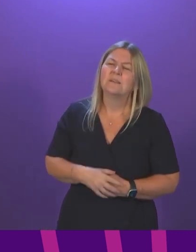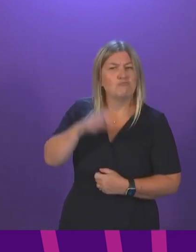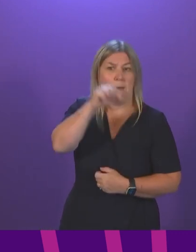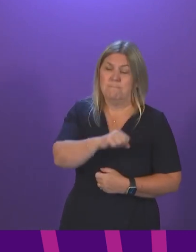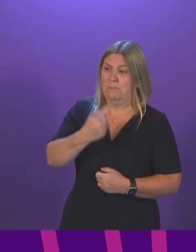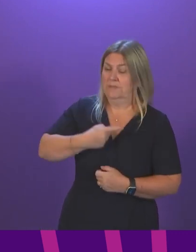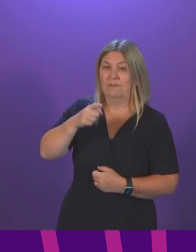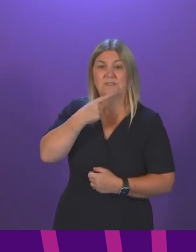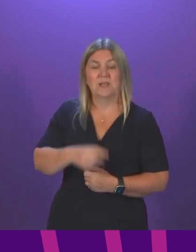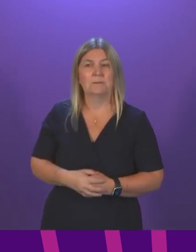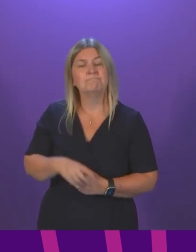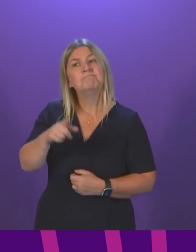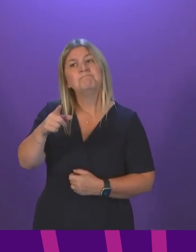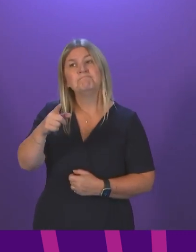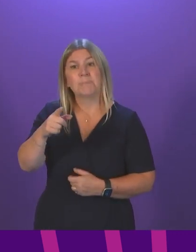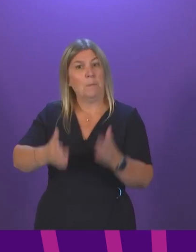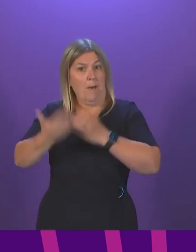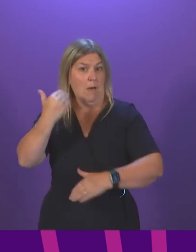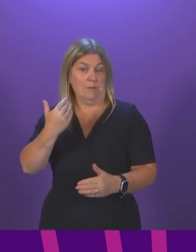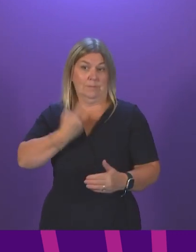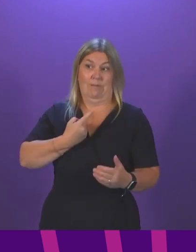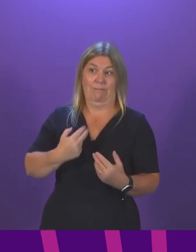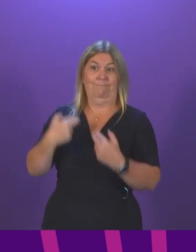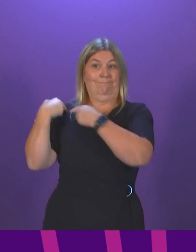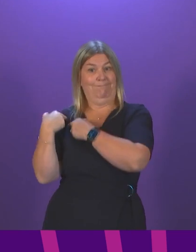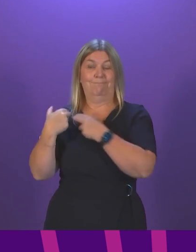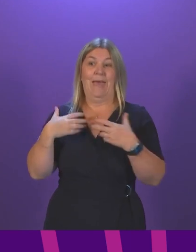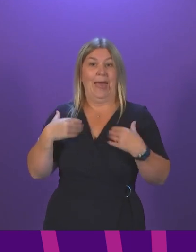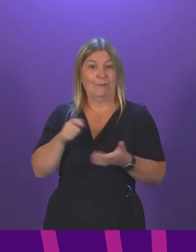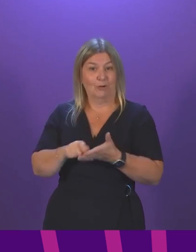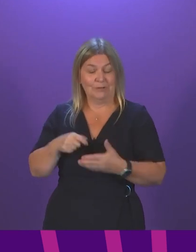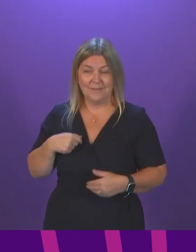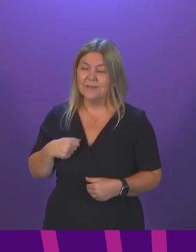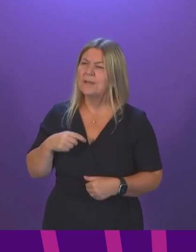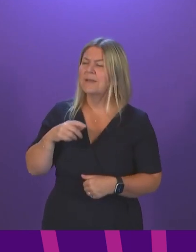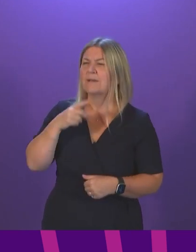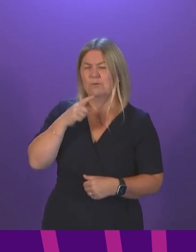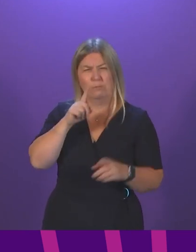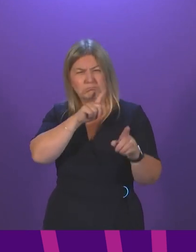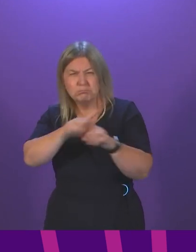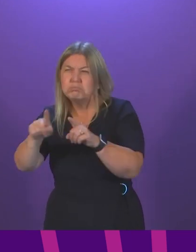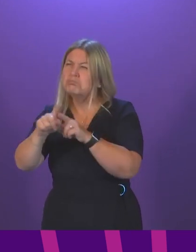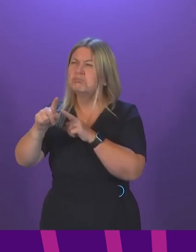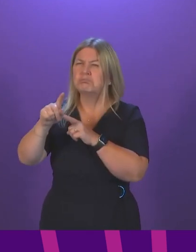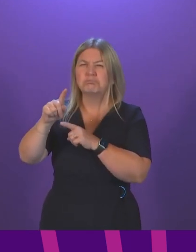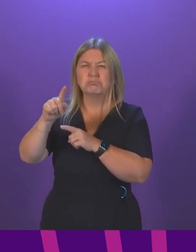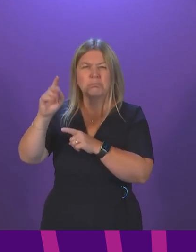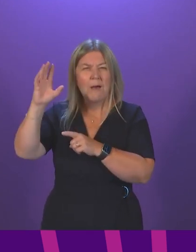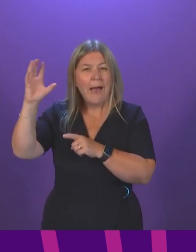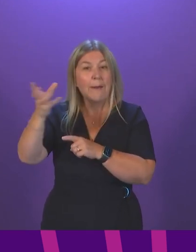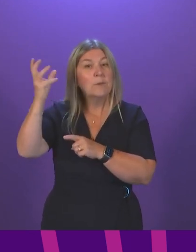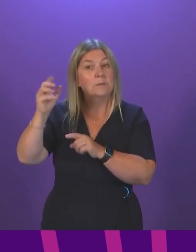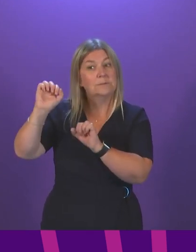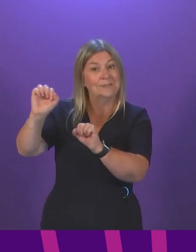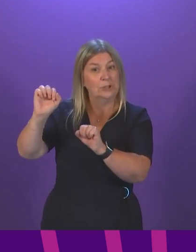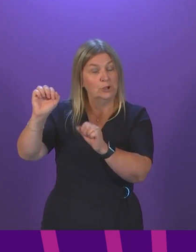saying it myself when I was health secretary. have seen comments from ambulance services and every part of the UK over the last few days saying exactly